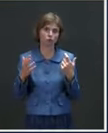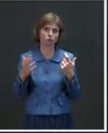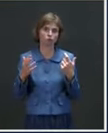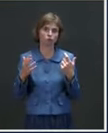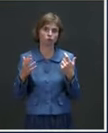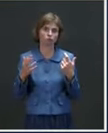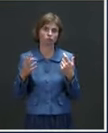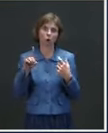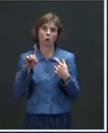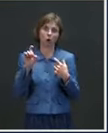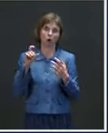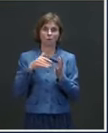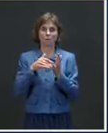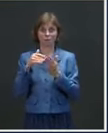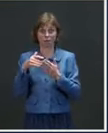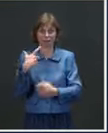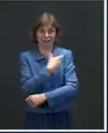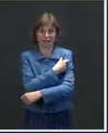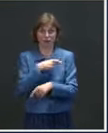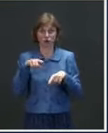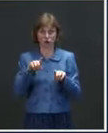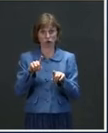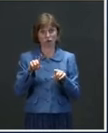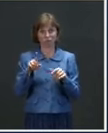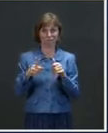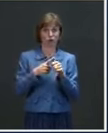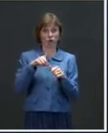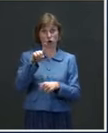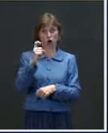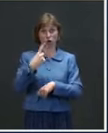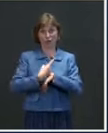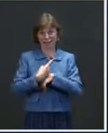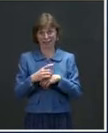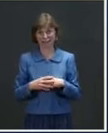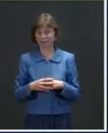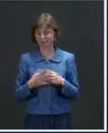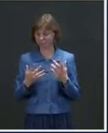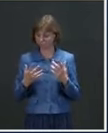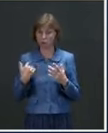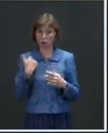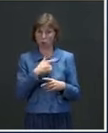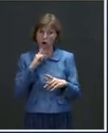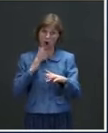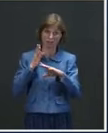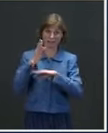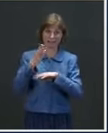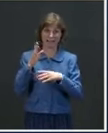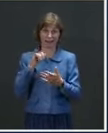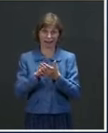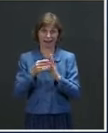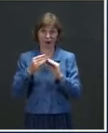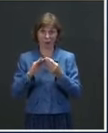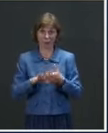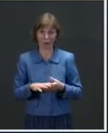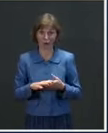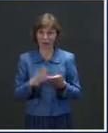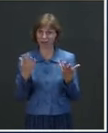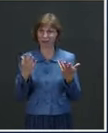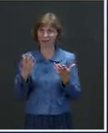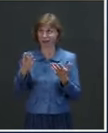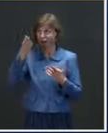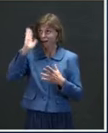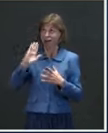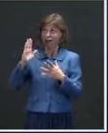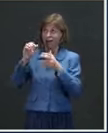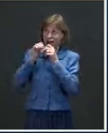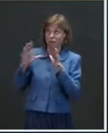vaccinations in the first 100 days. And we're we're exceeding that with the grace of God, the goodwill of neighbors and help of people like